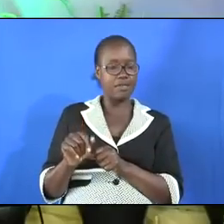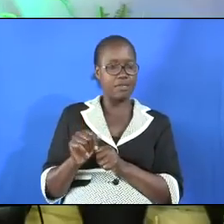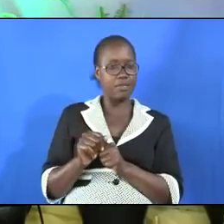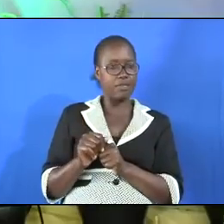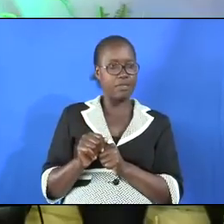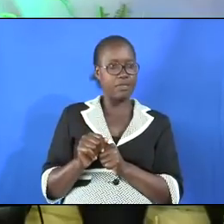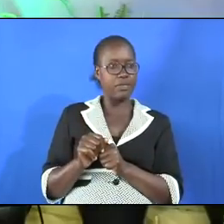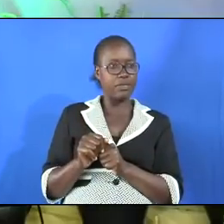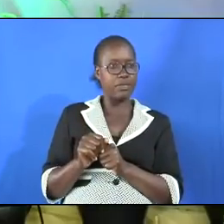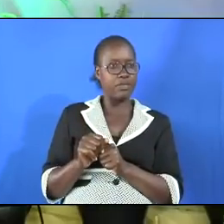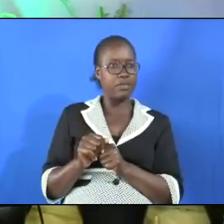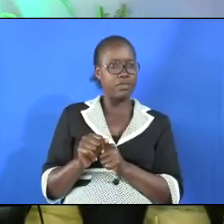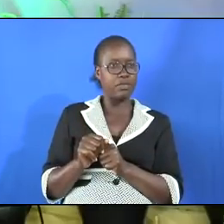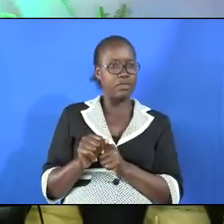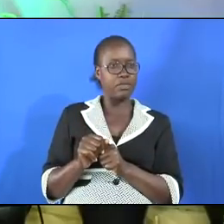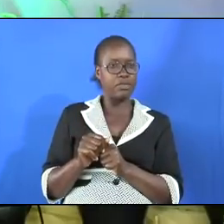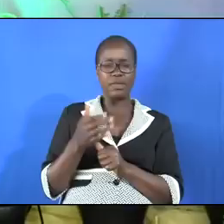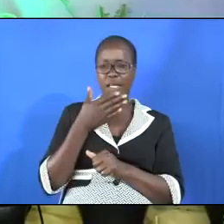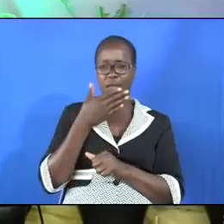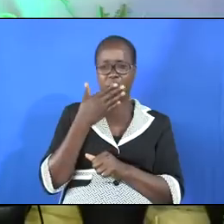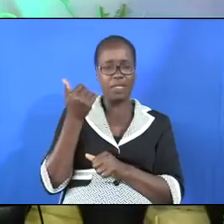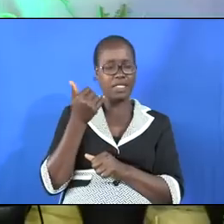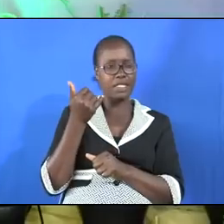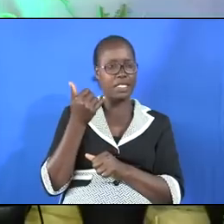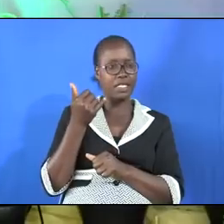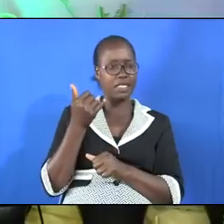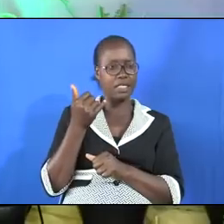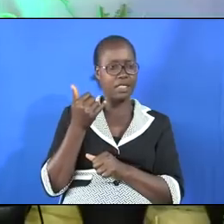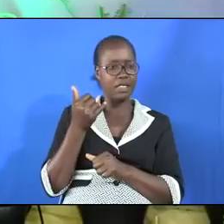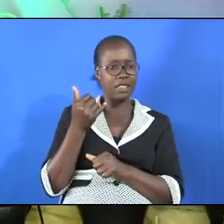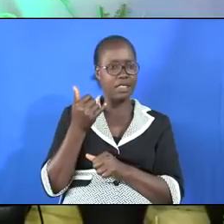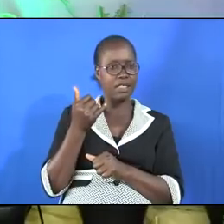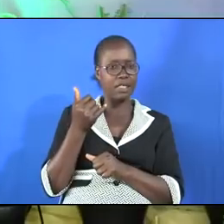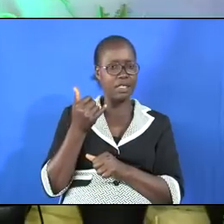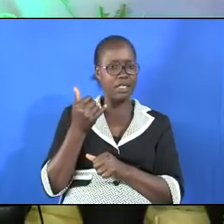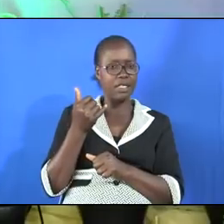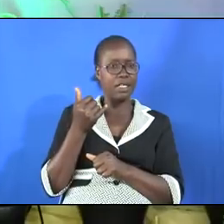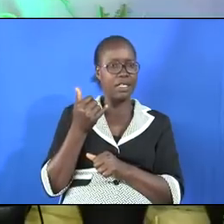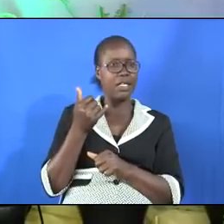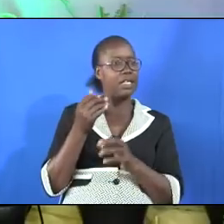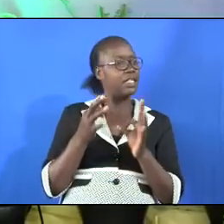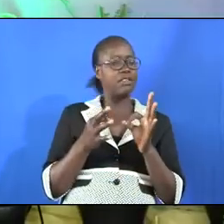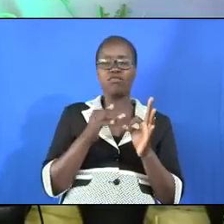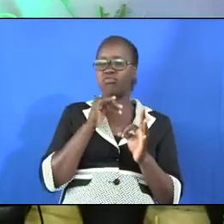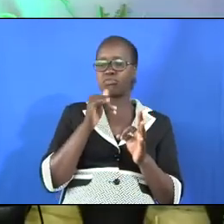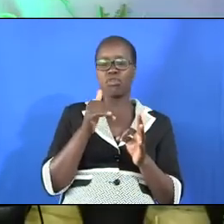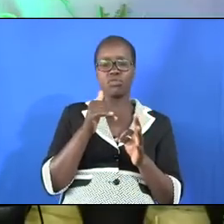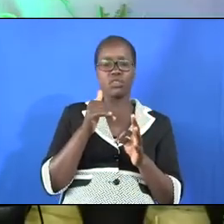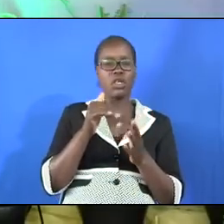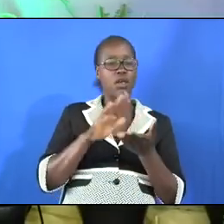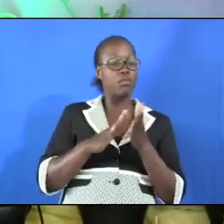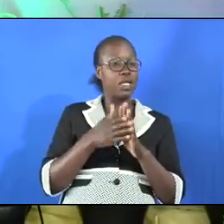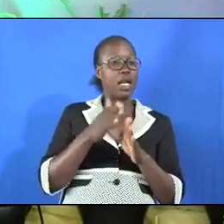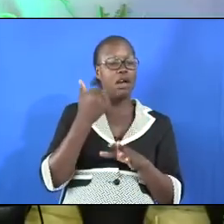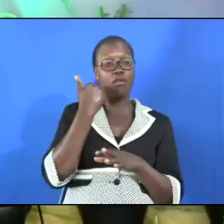Now, it would have been nice if you are great, you don't suffer from